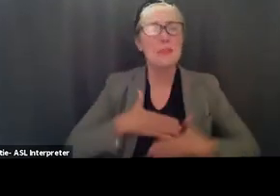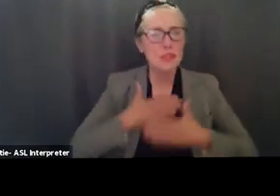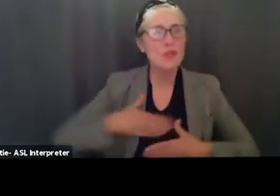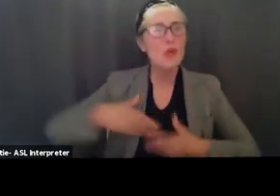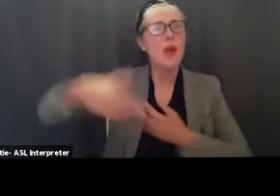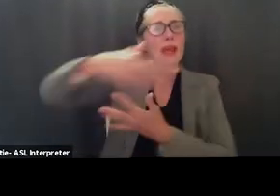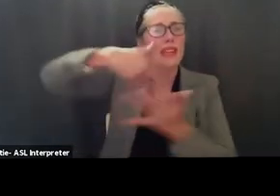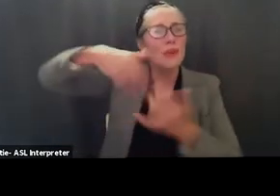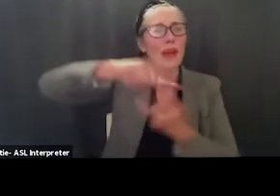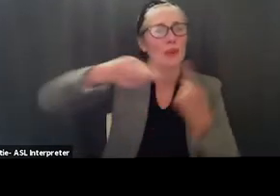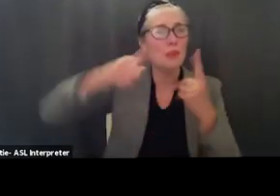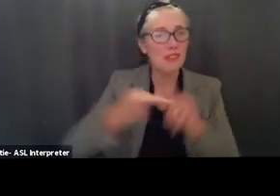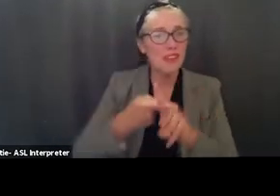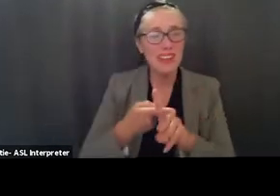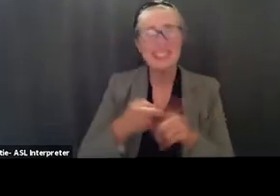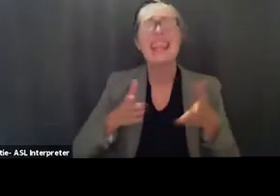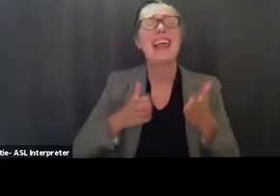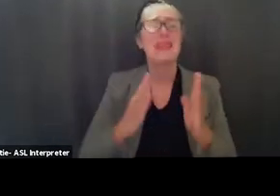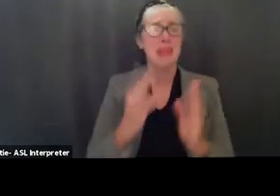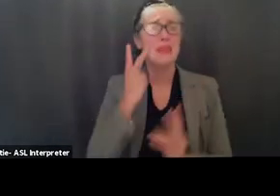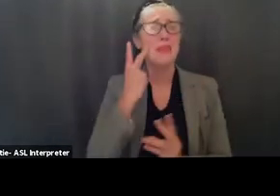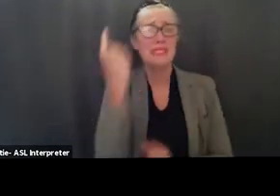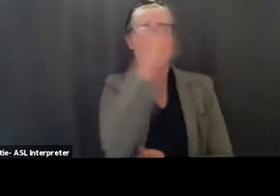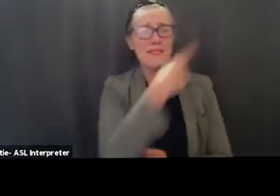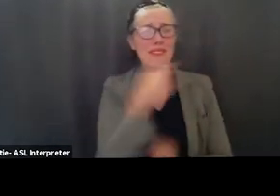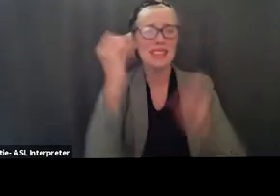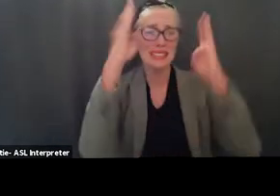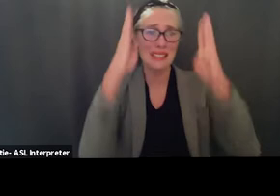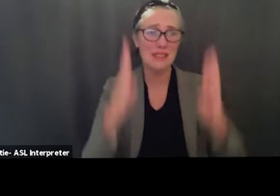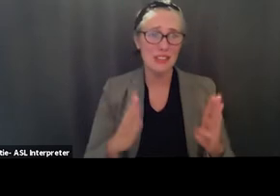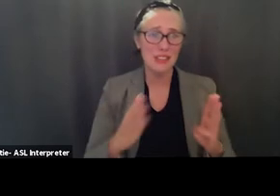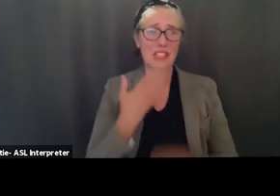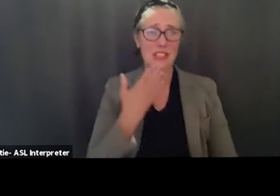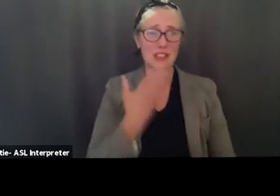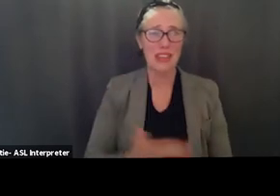thank you our last speaker is justin schores